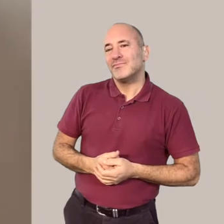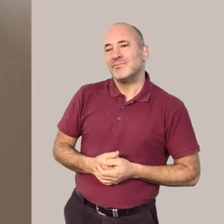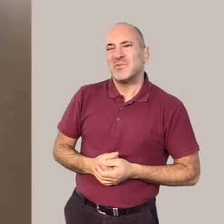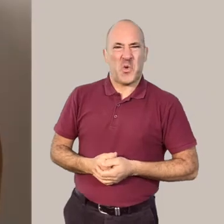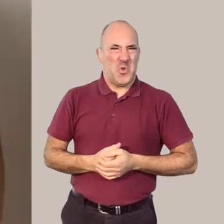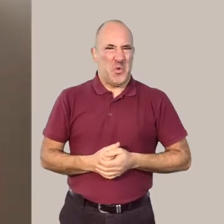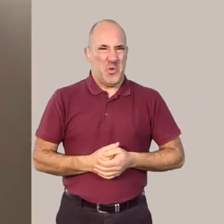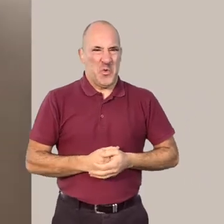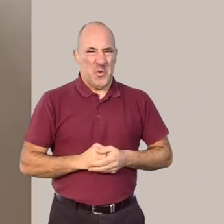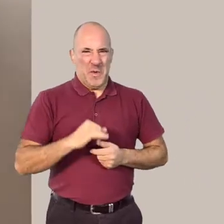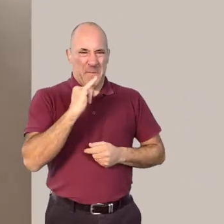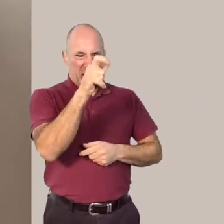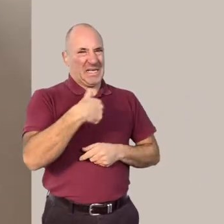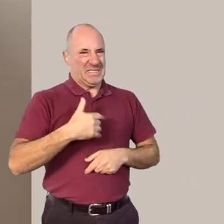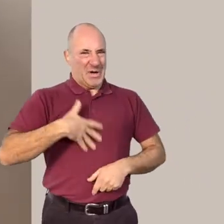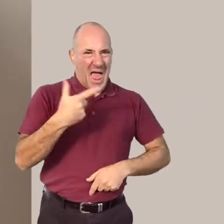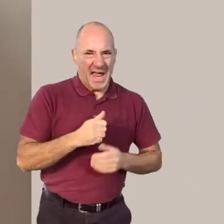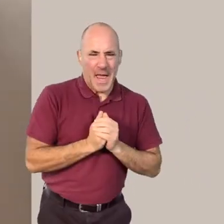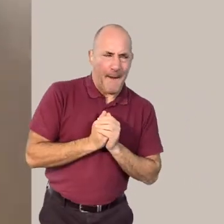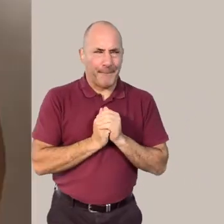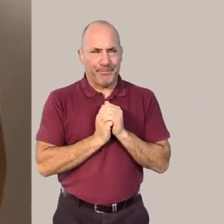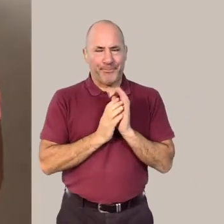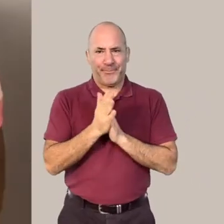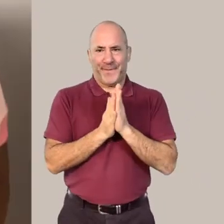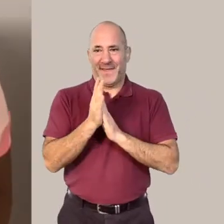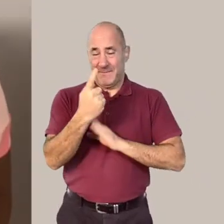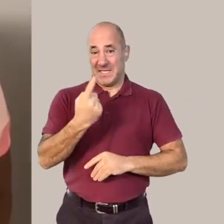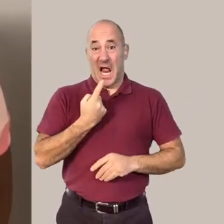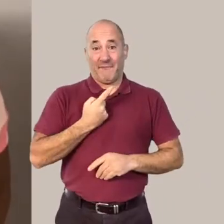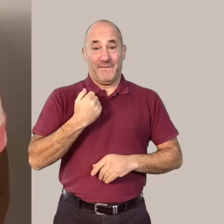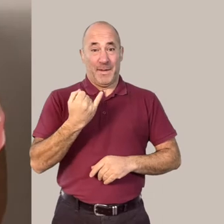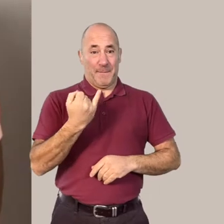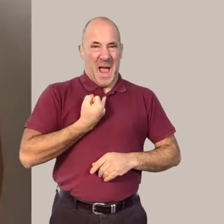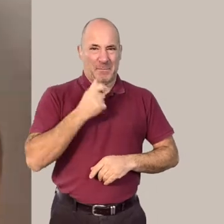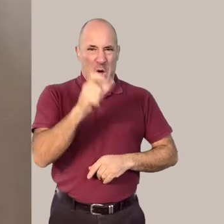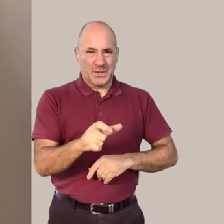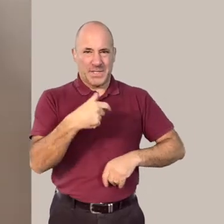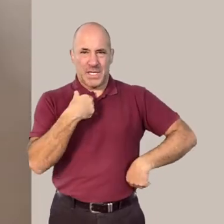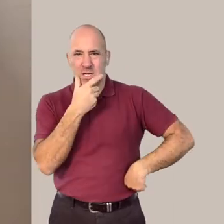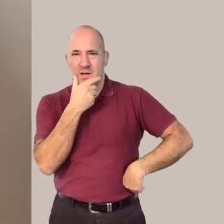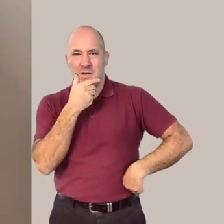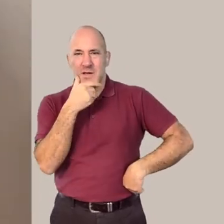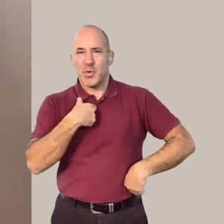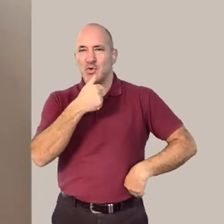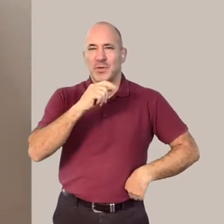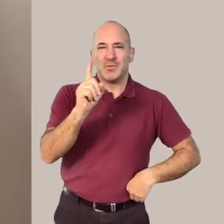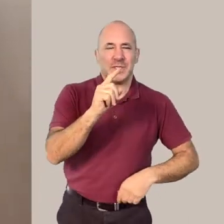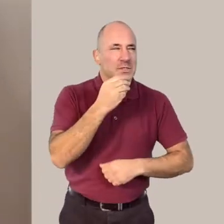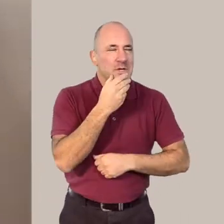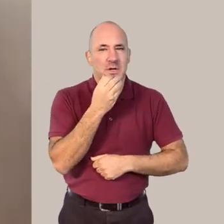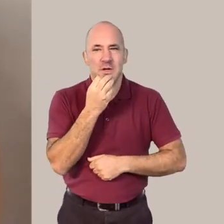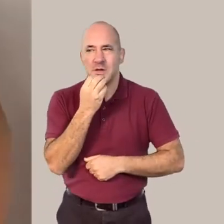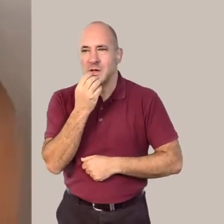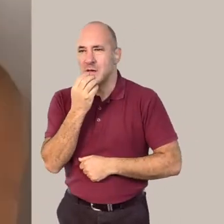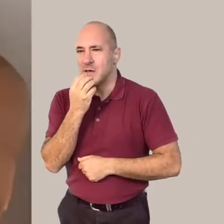Oh I don't like villains very much but if I was to be a villain I think the prop that my villain would